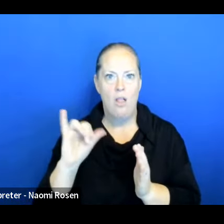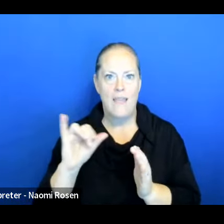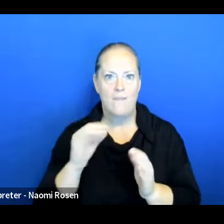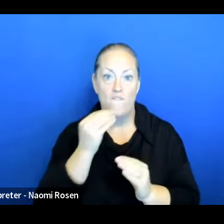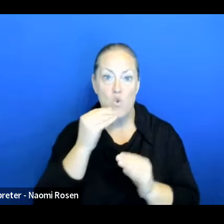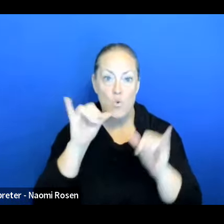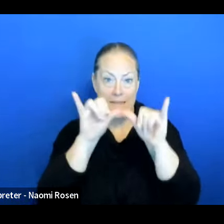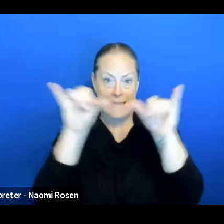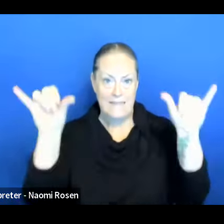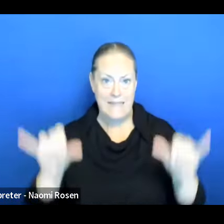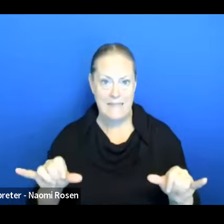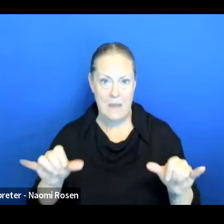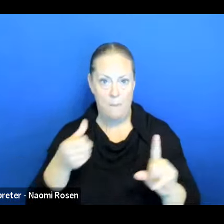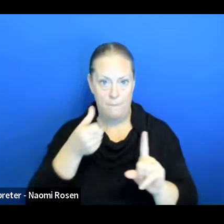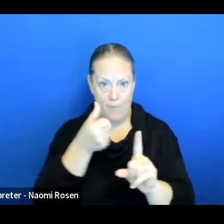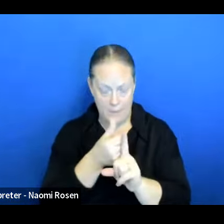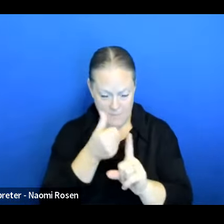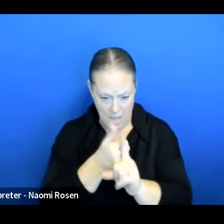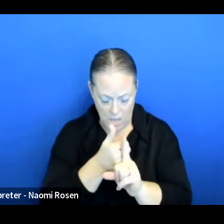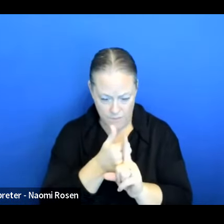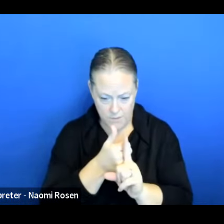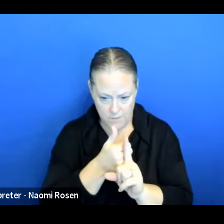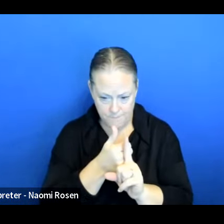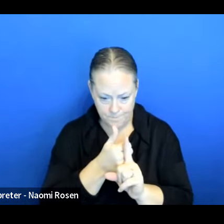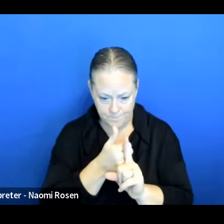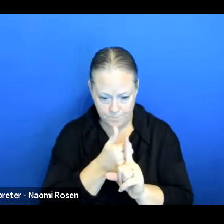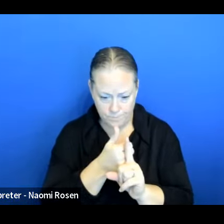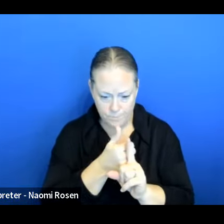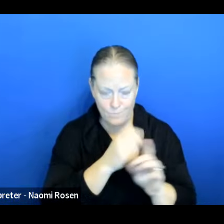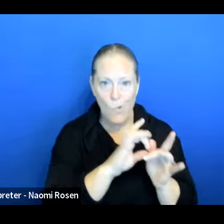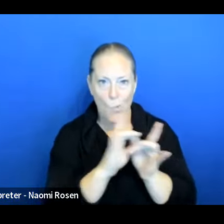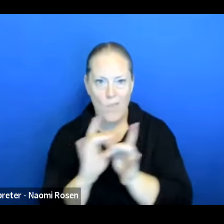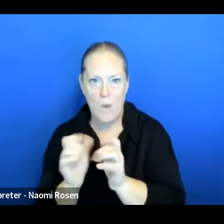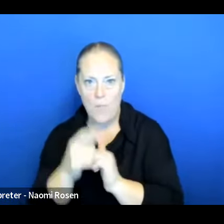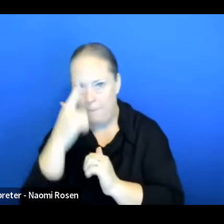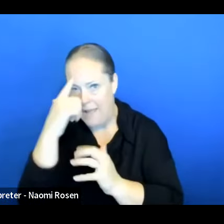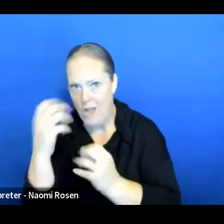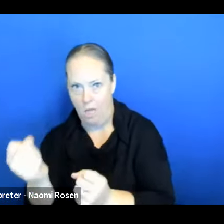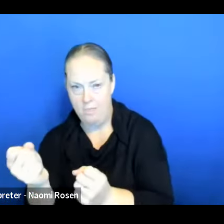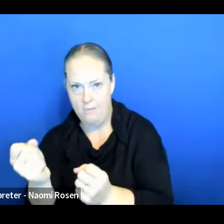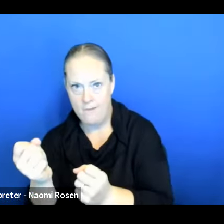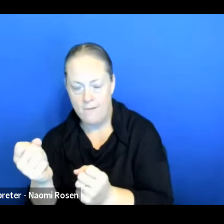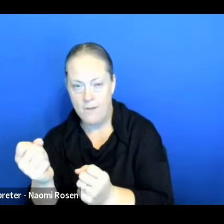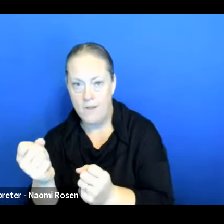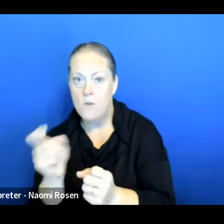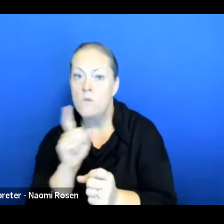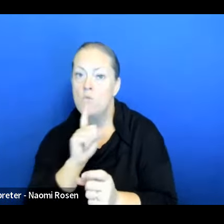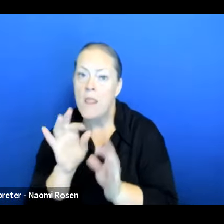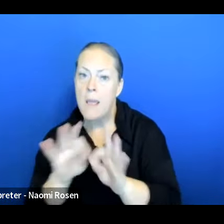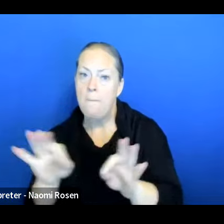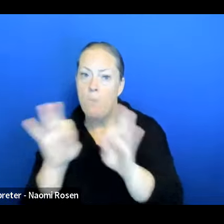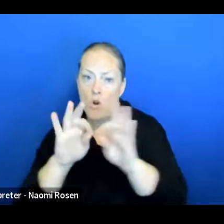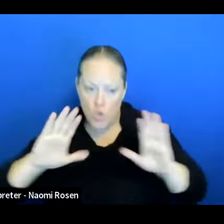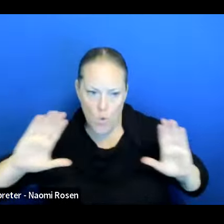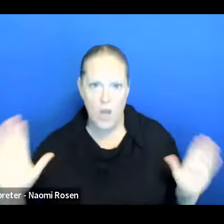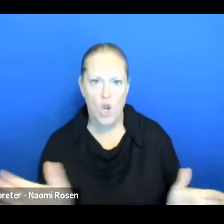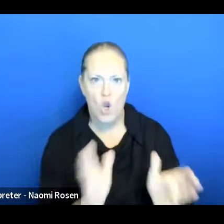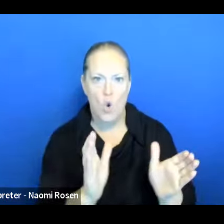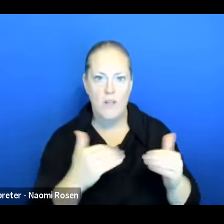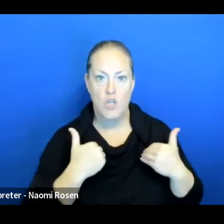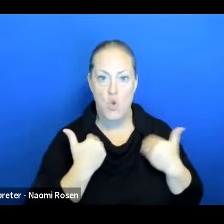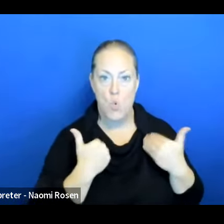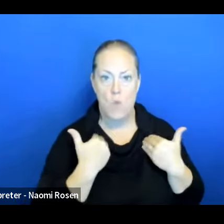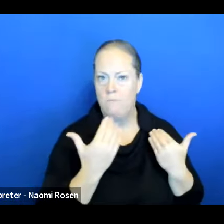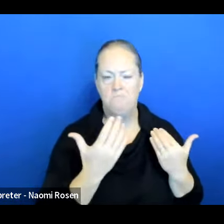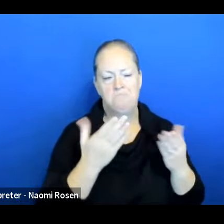has, they're very related to mental health and it's very important to encourage the youth and the